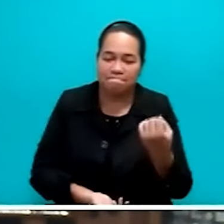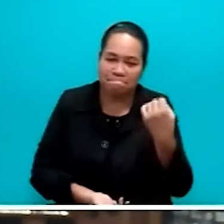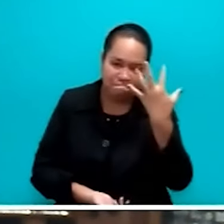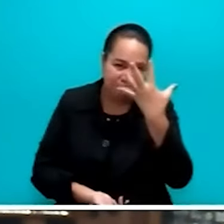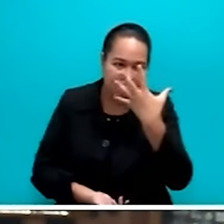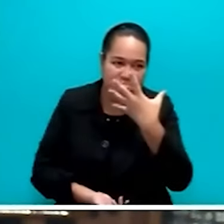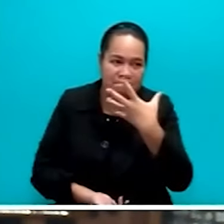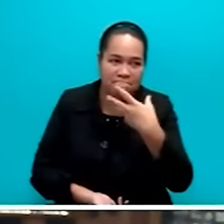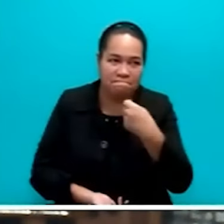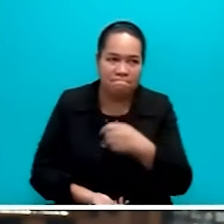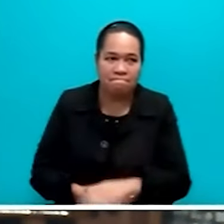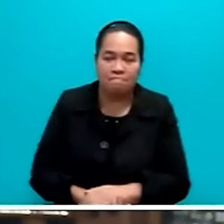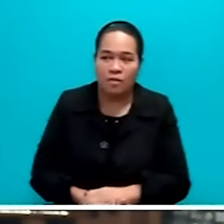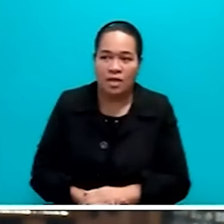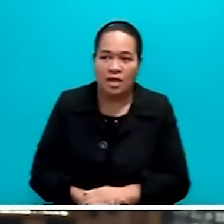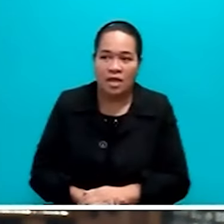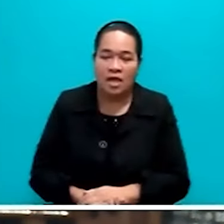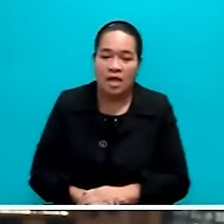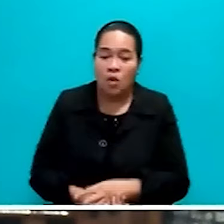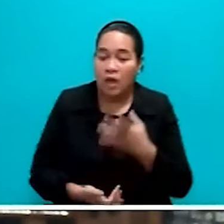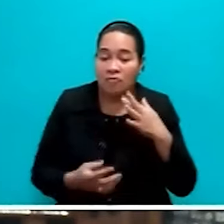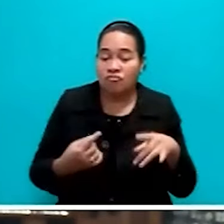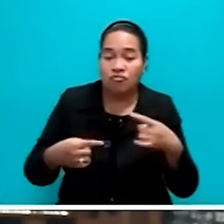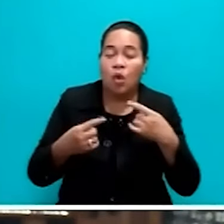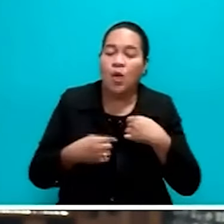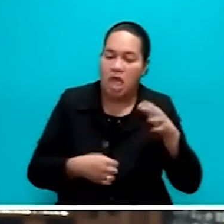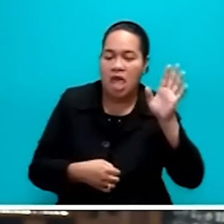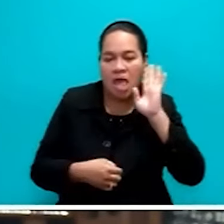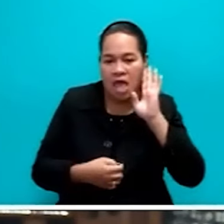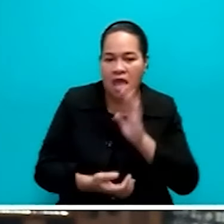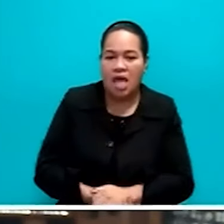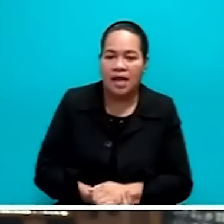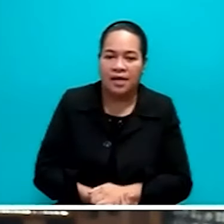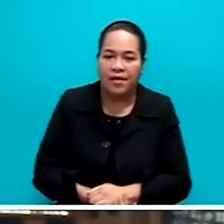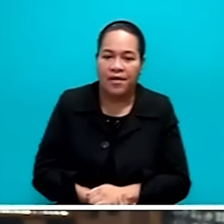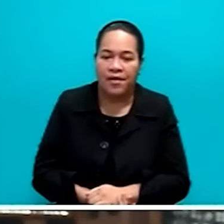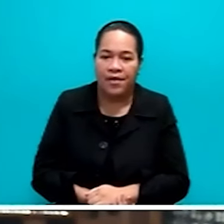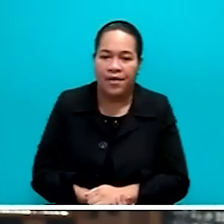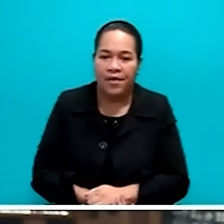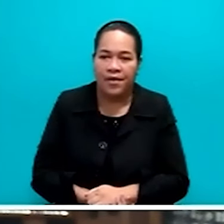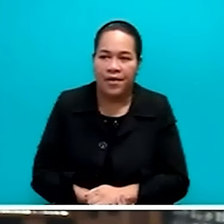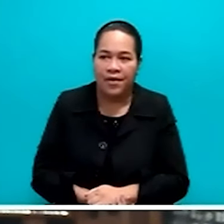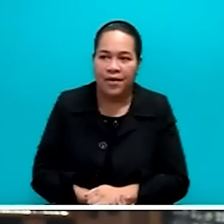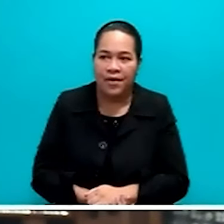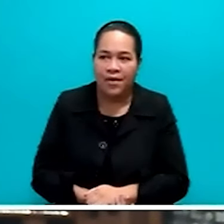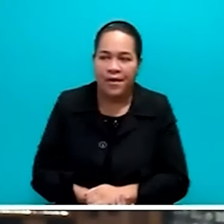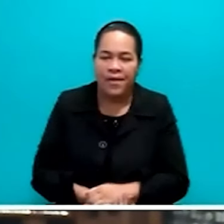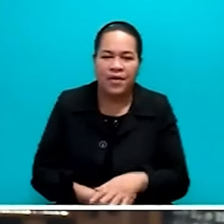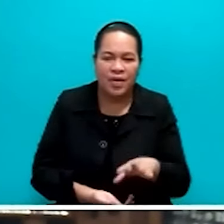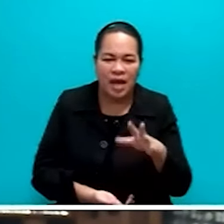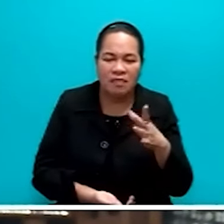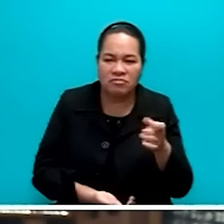During the debate, we heard mention of the ills of society of today.